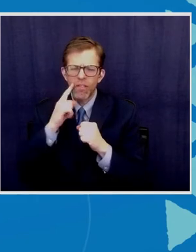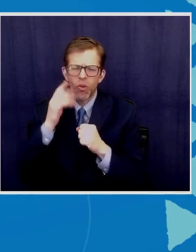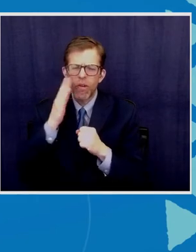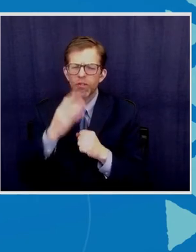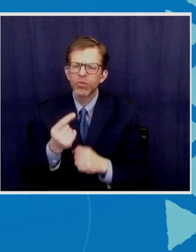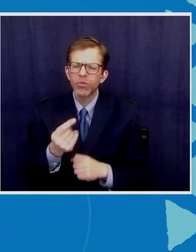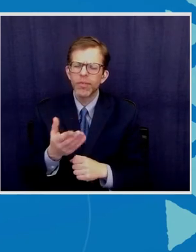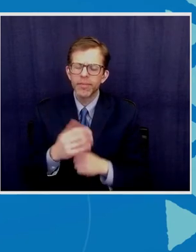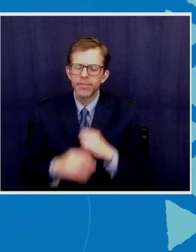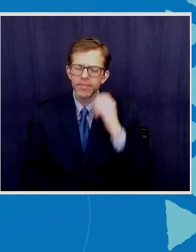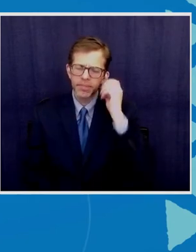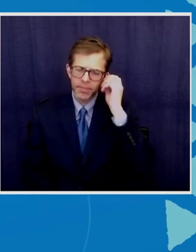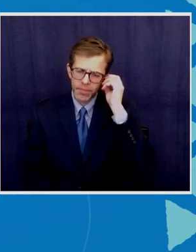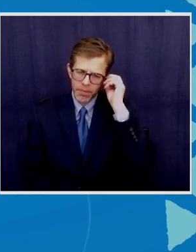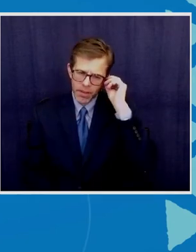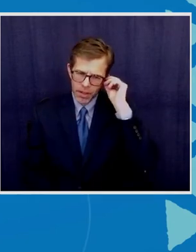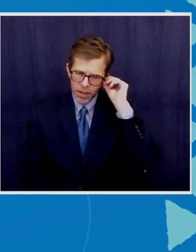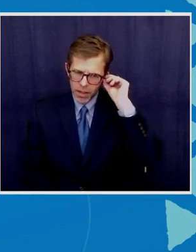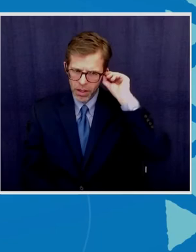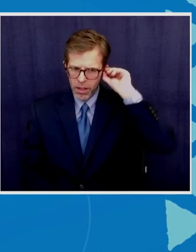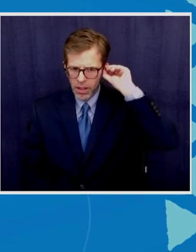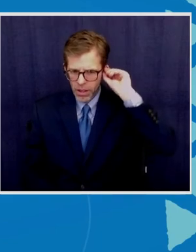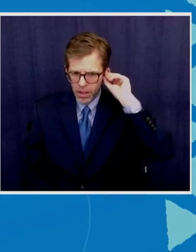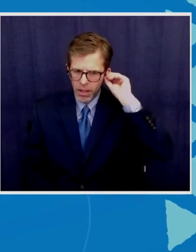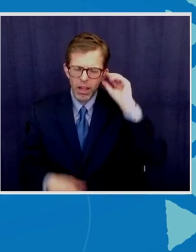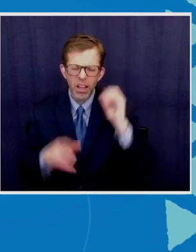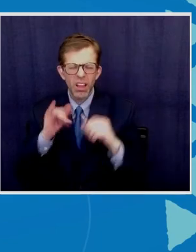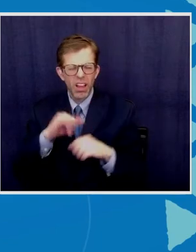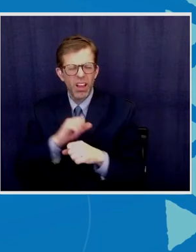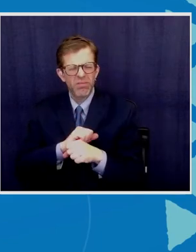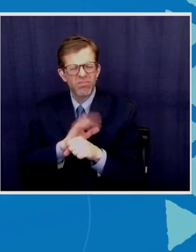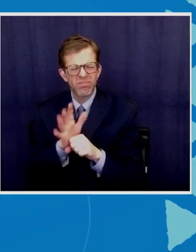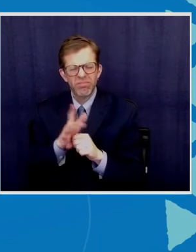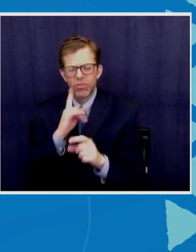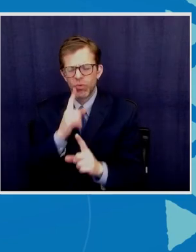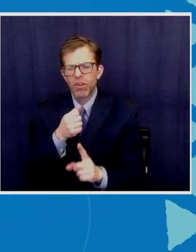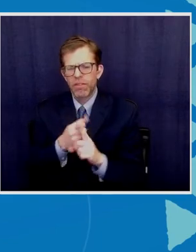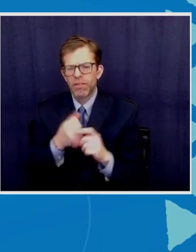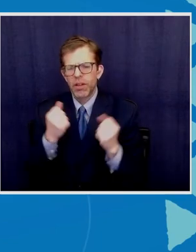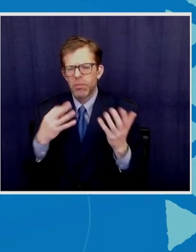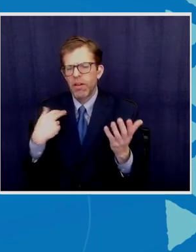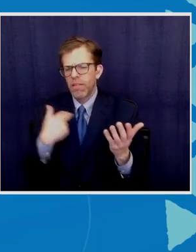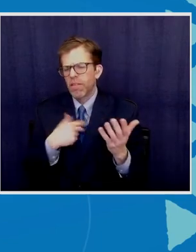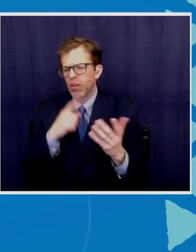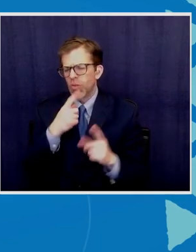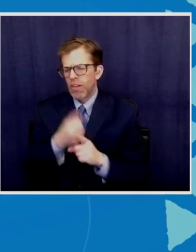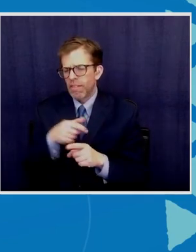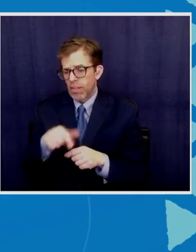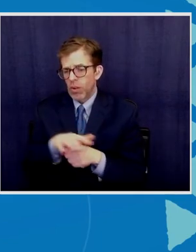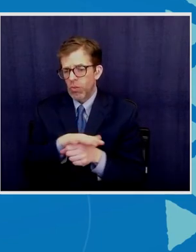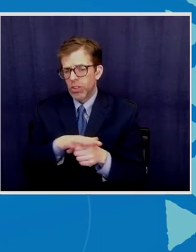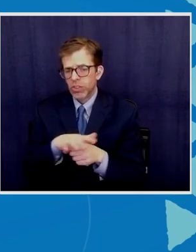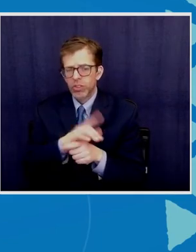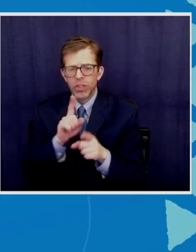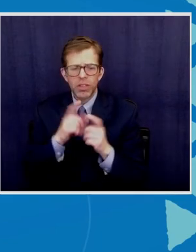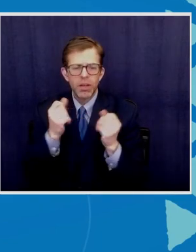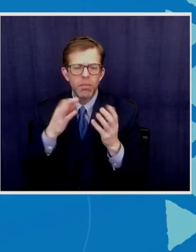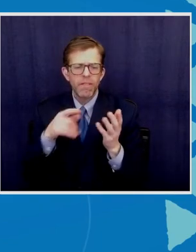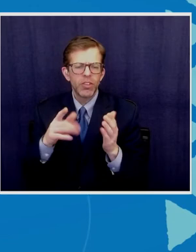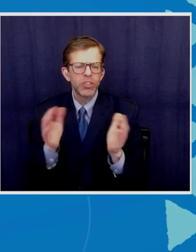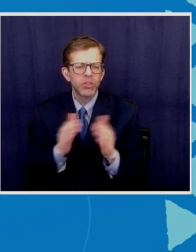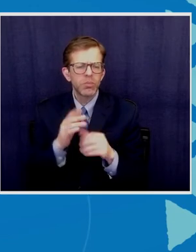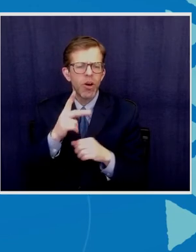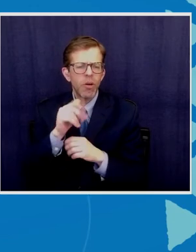you you know the global pandemic affected all of us and it it really affected this region as as much of these small Pacific Island